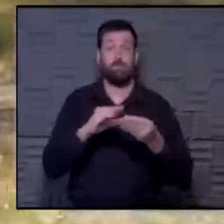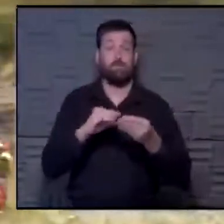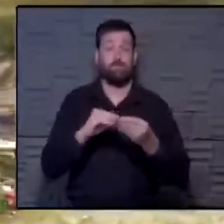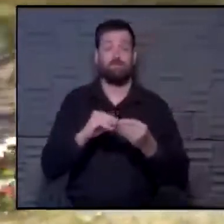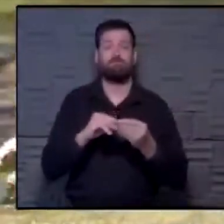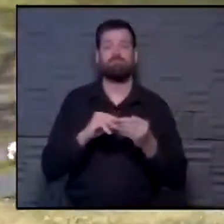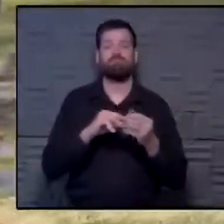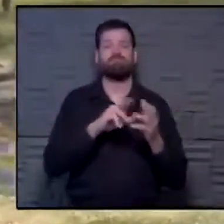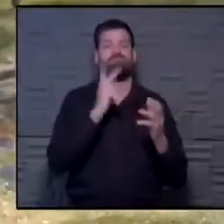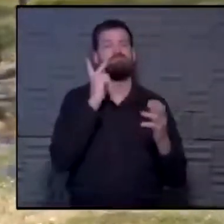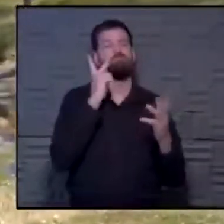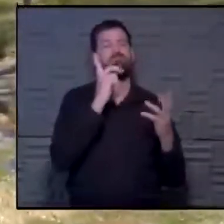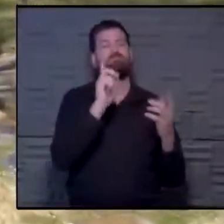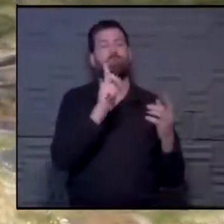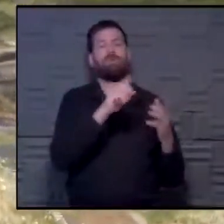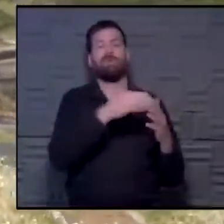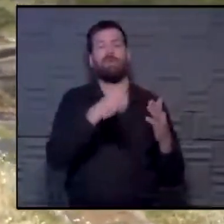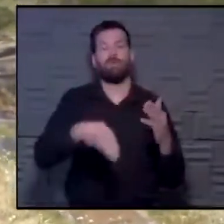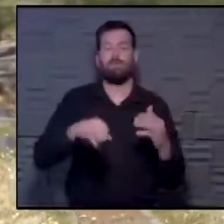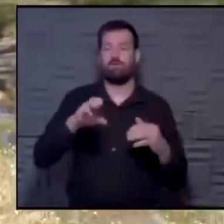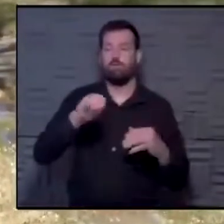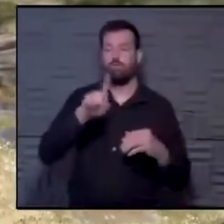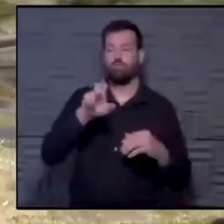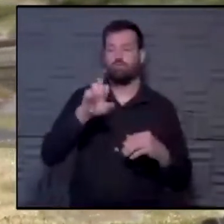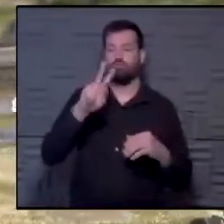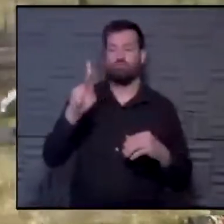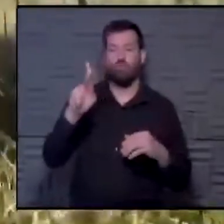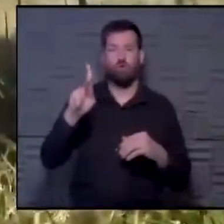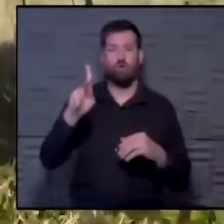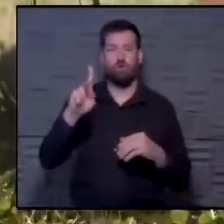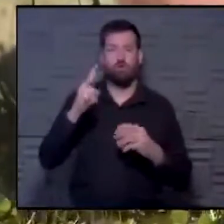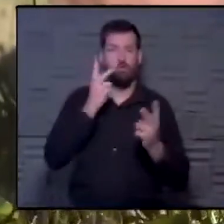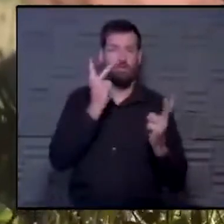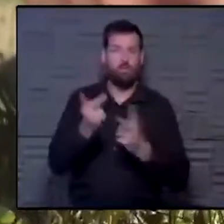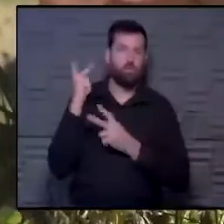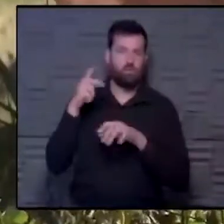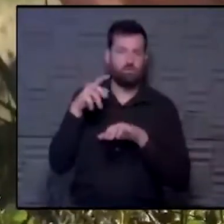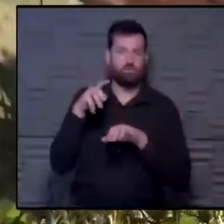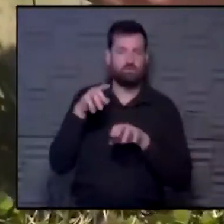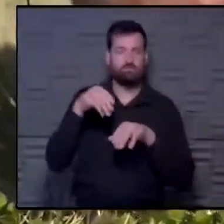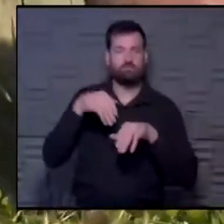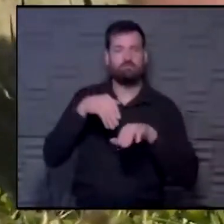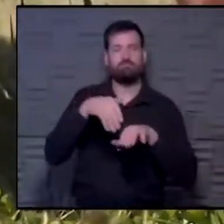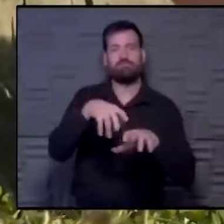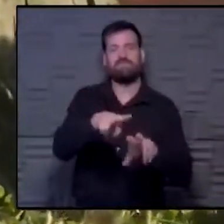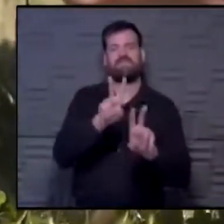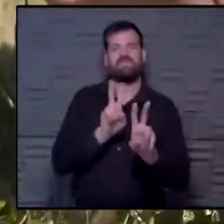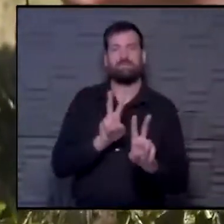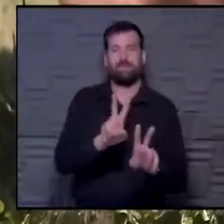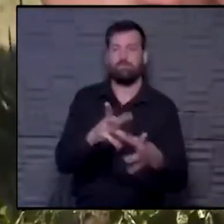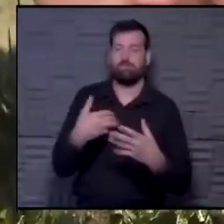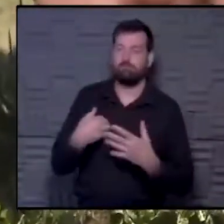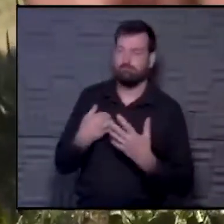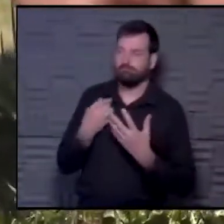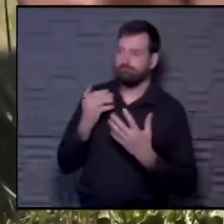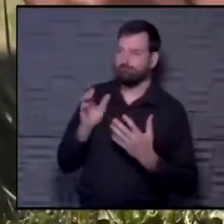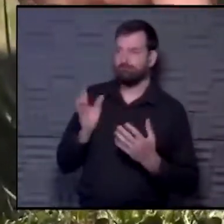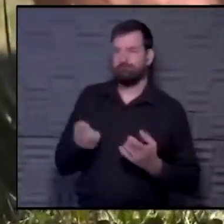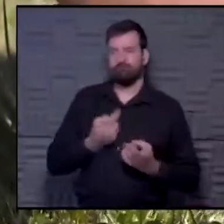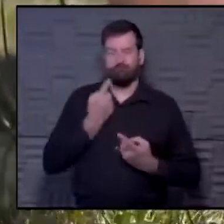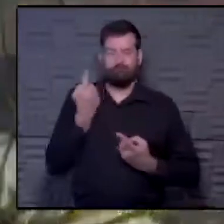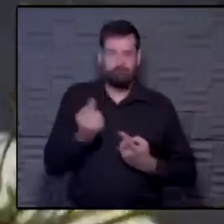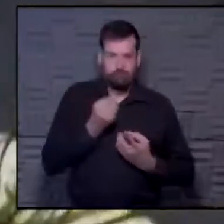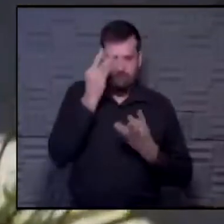where it ended, at the Ozark Memorial Cemetery in Joplin, Missouri. We had more time to be alone with our own thoughts, and